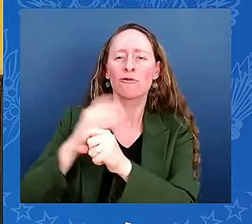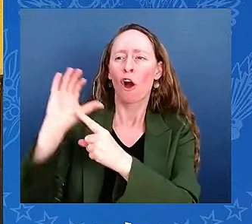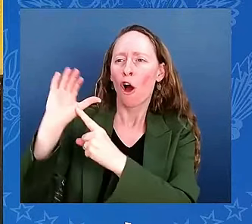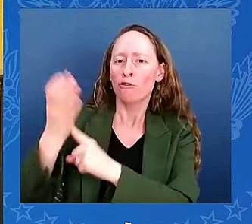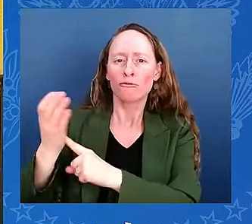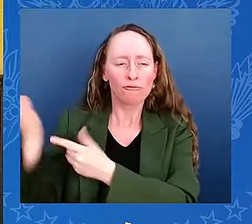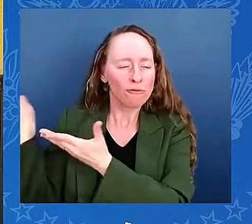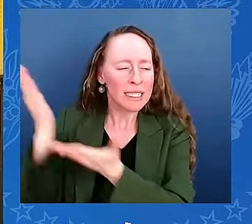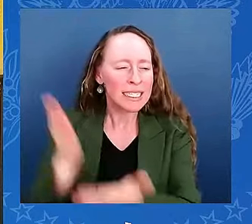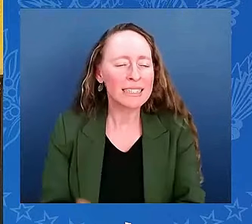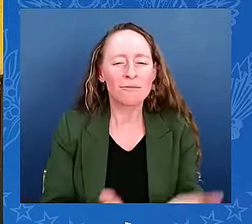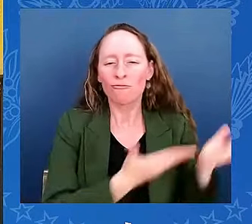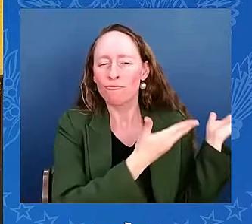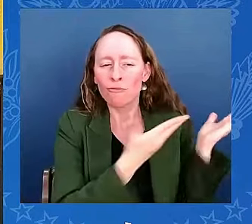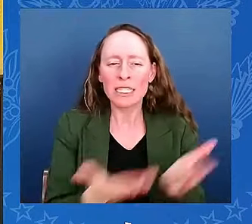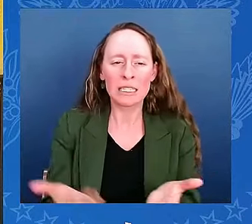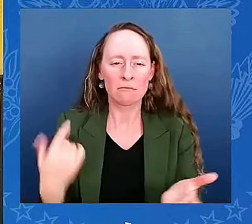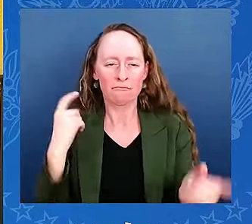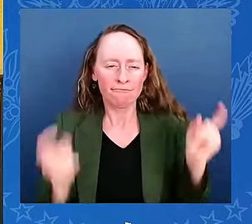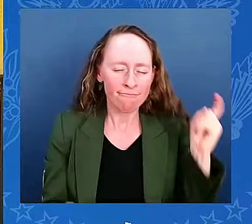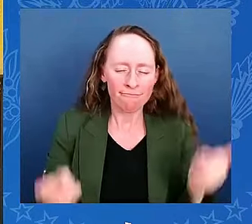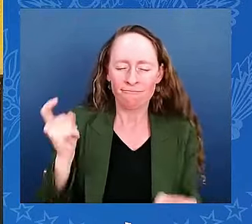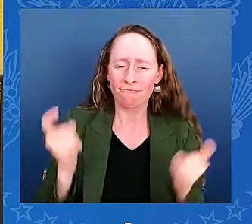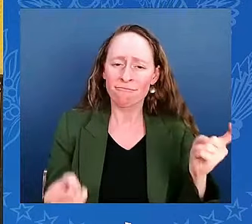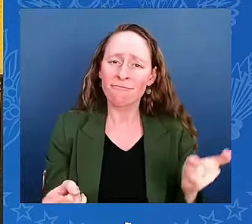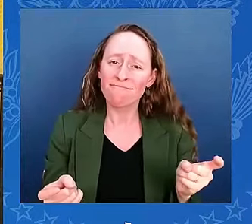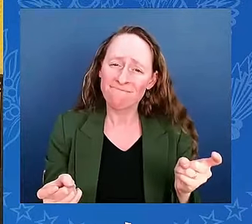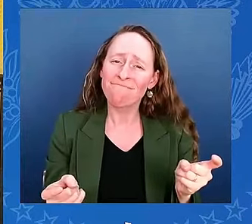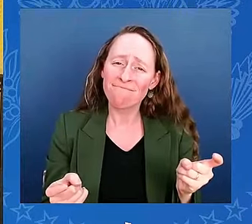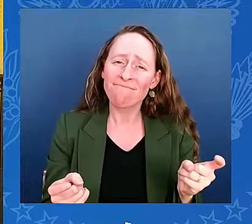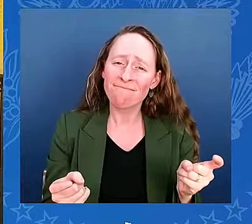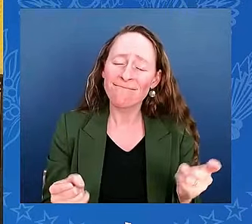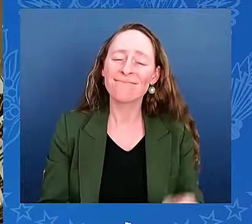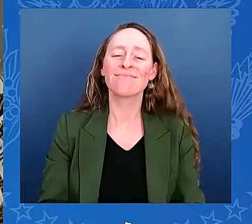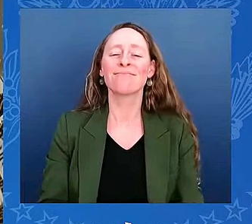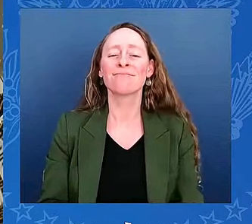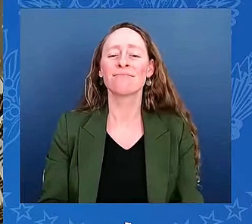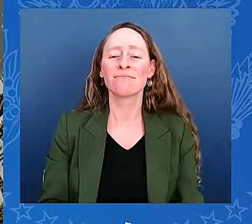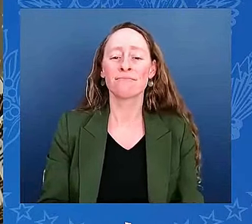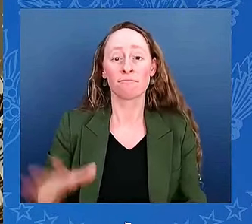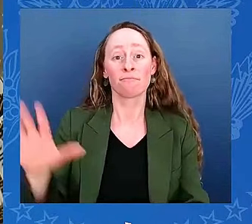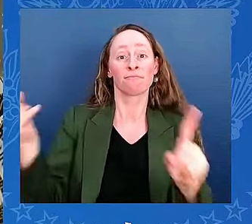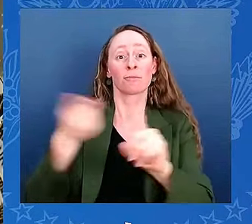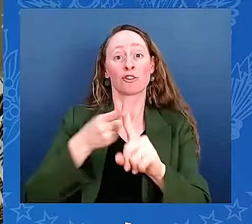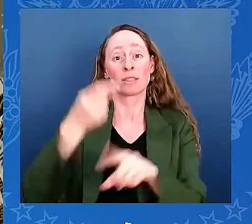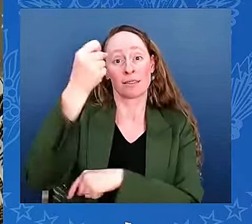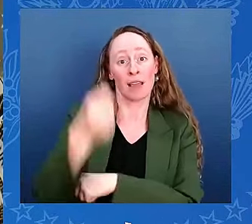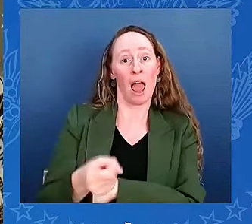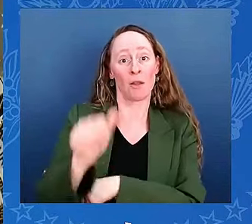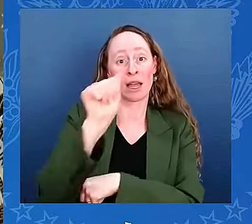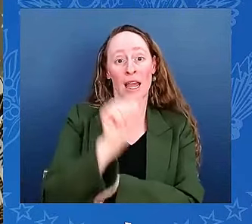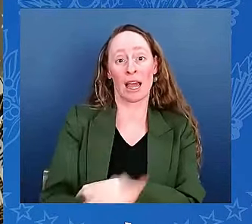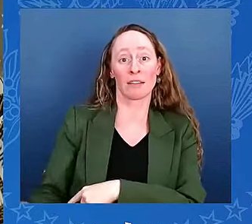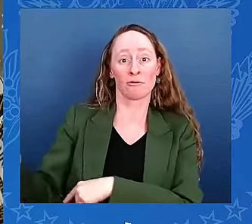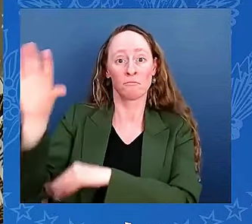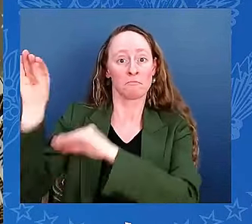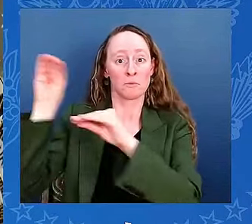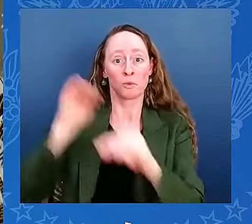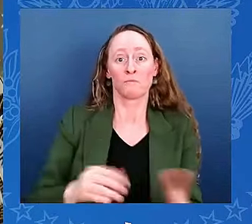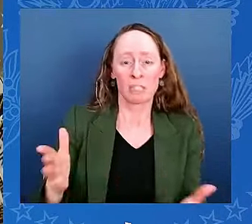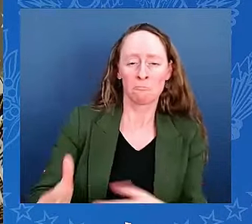The first South Asians arrived in America in the late 1700s. But even — but even into the 1800s and